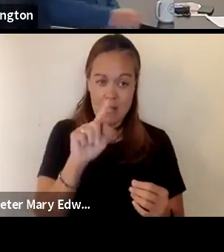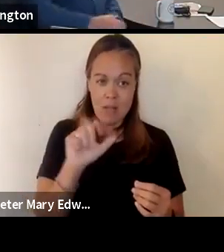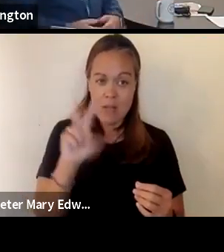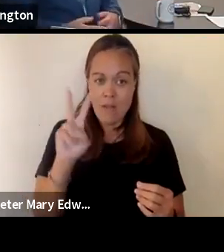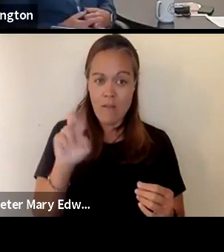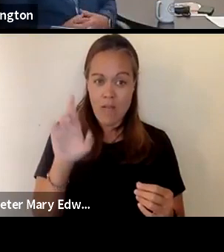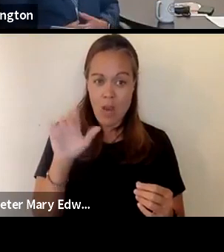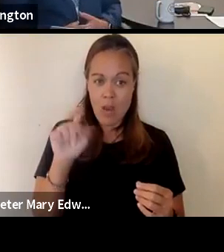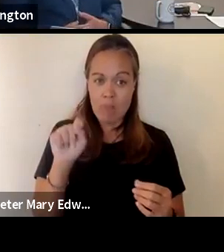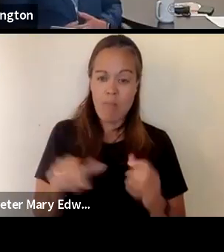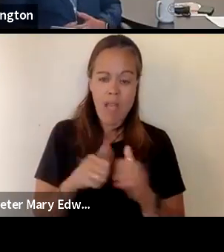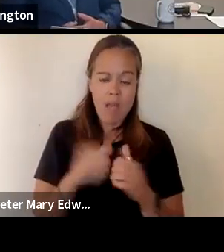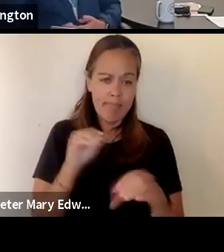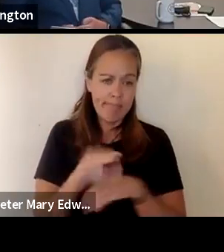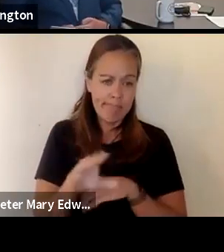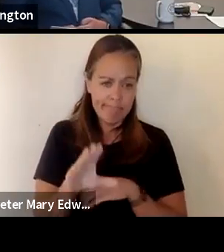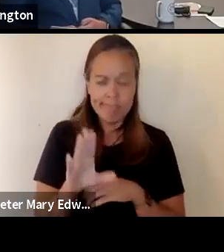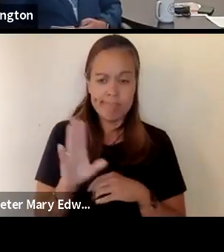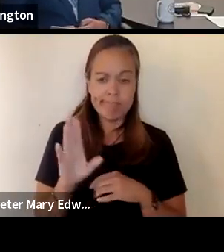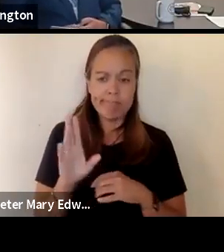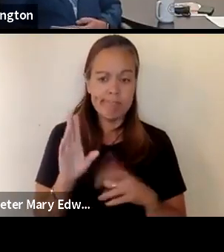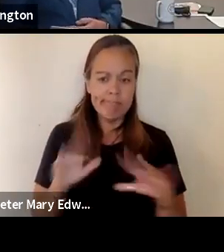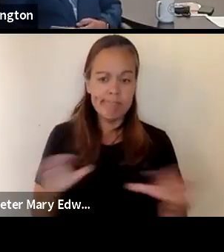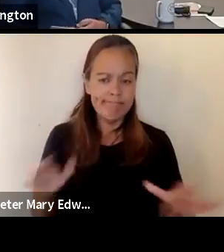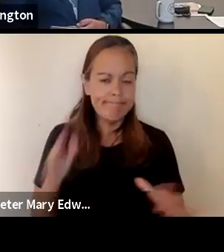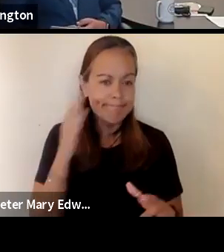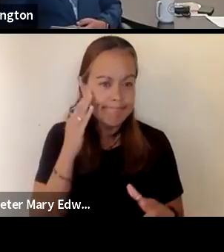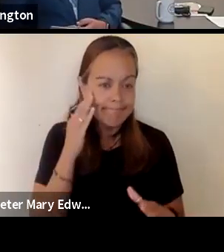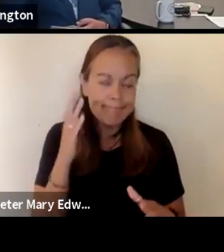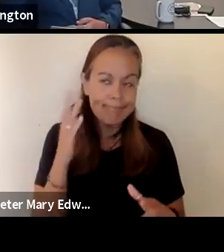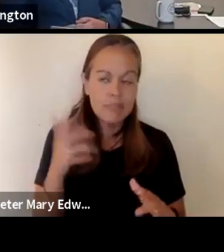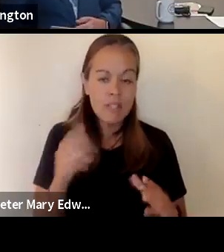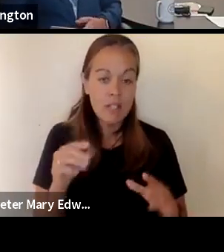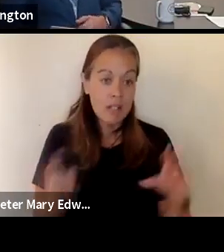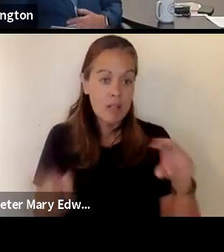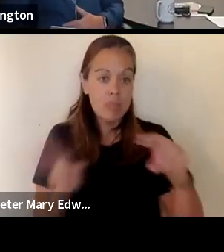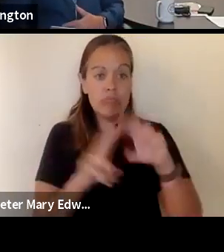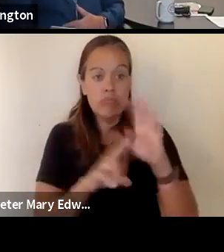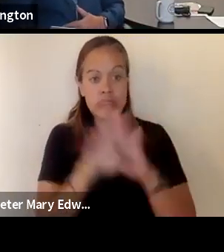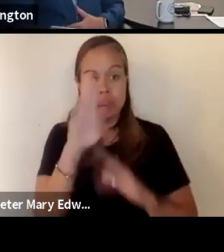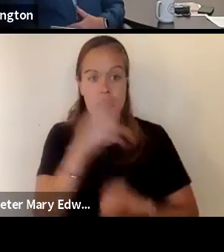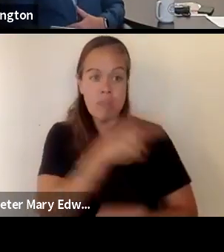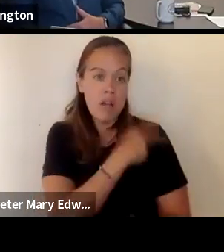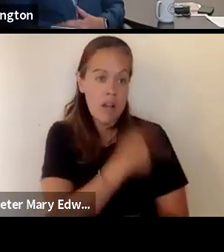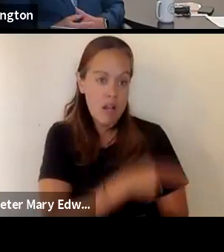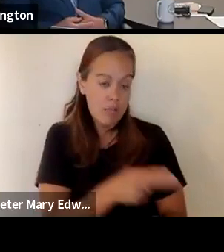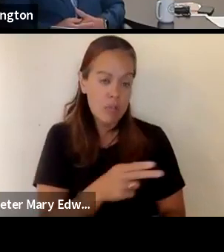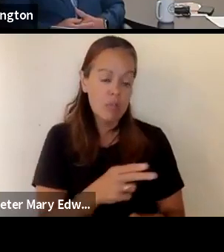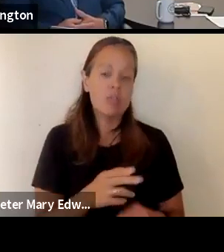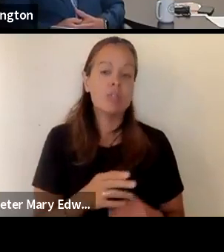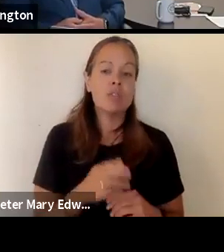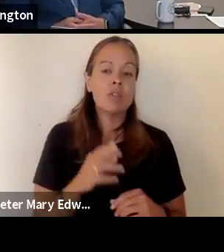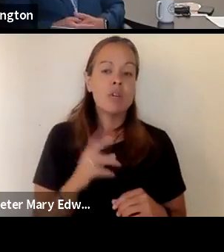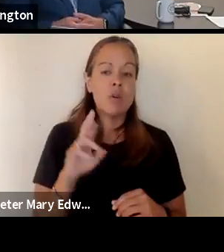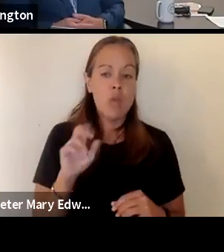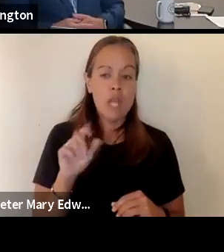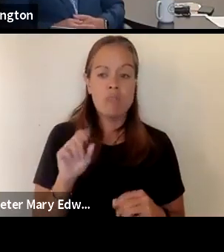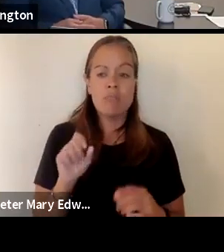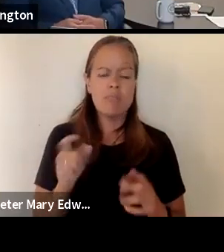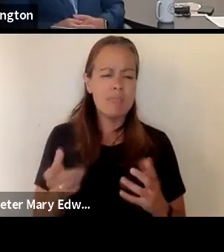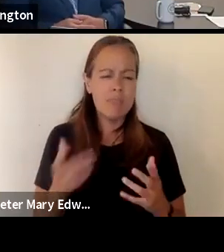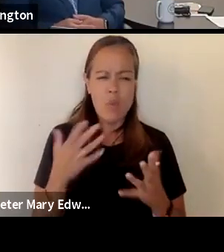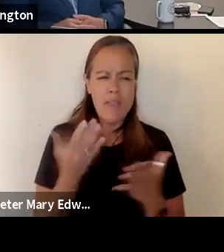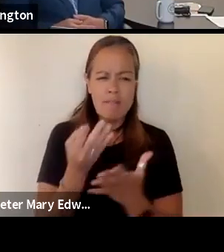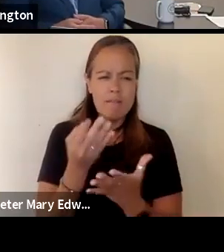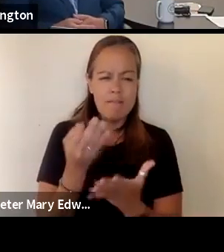how it affects children i know there's a lot of news about there being an increase in hospitalization rates so it would be great to just know you know what are the facts at